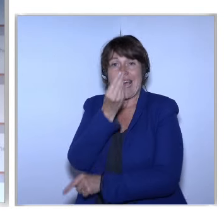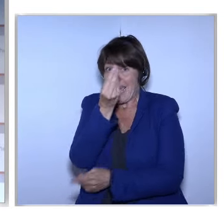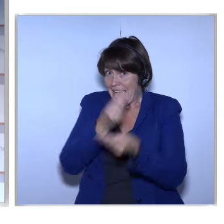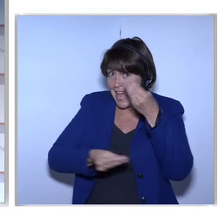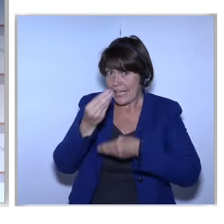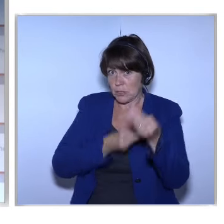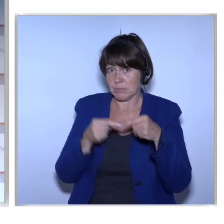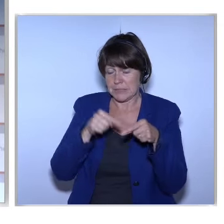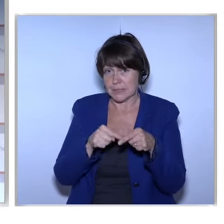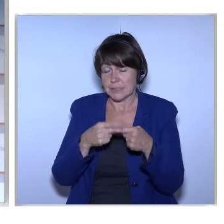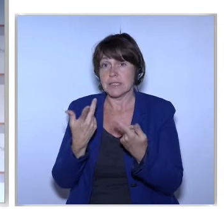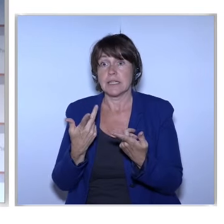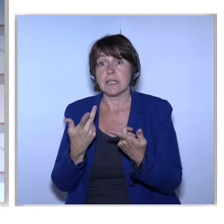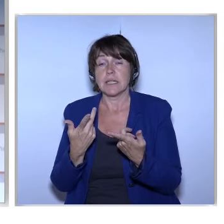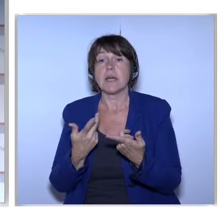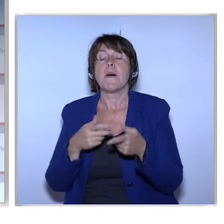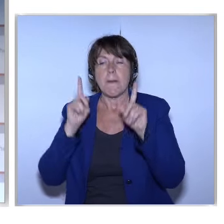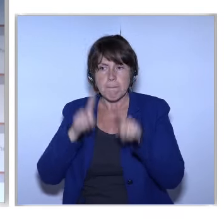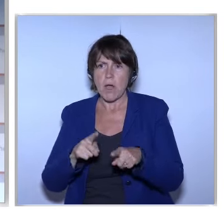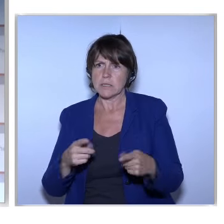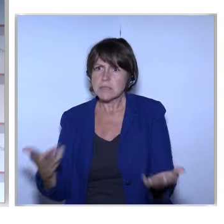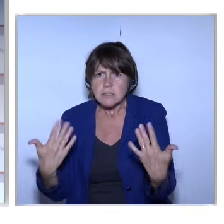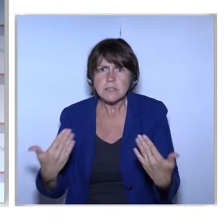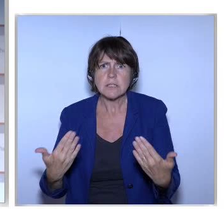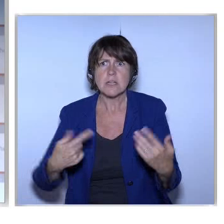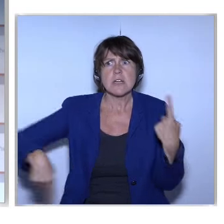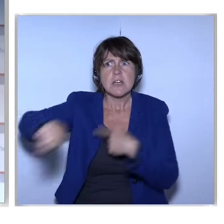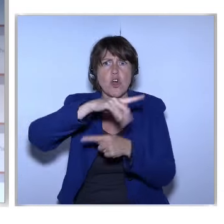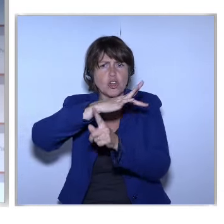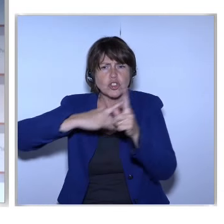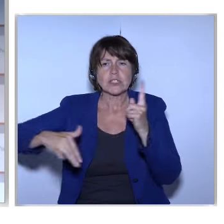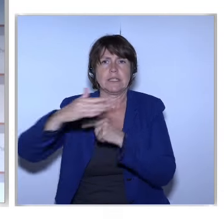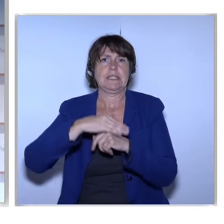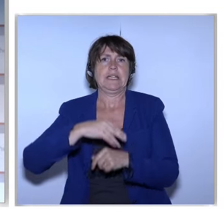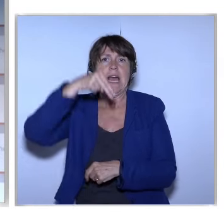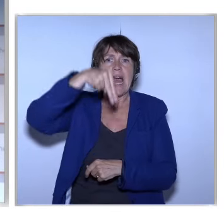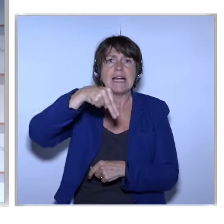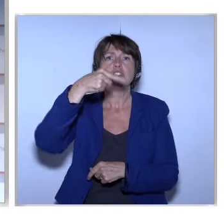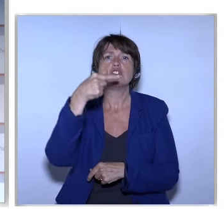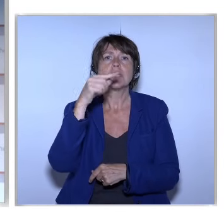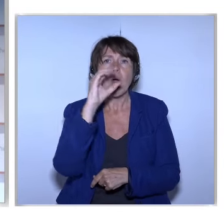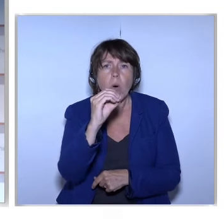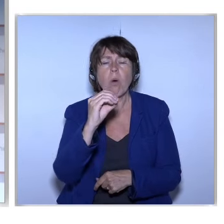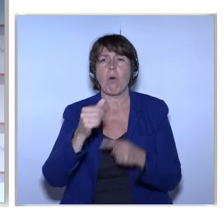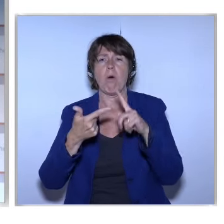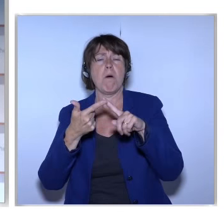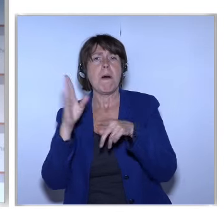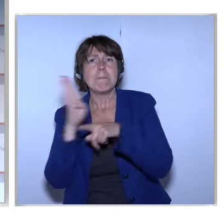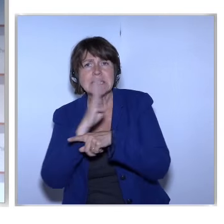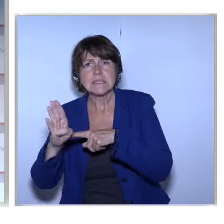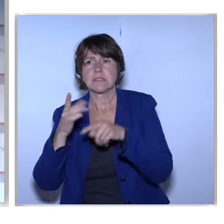Society Is To Mobilize Society NGOs Businesses Governments